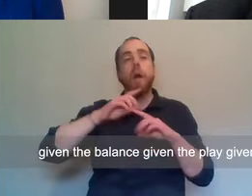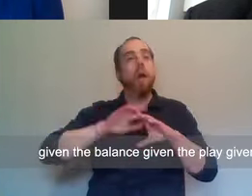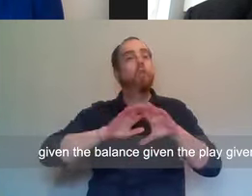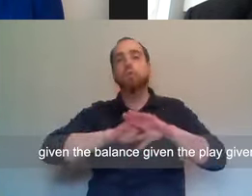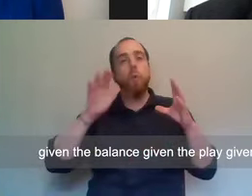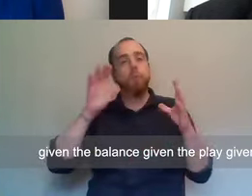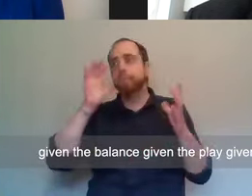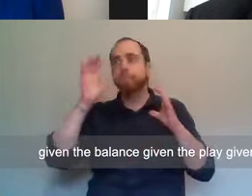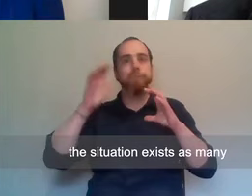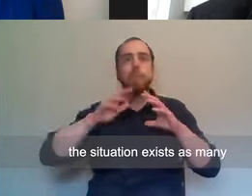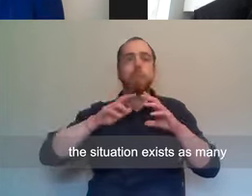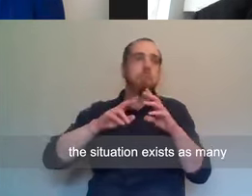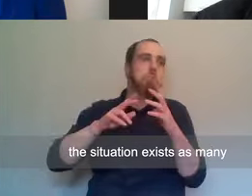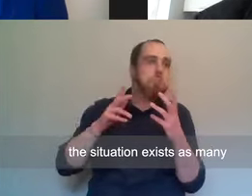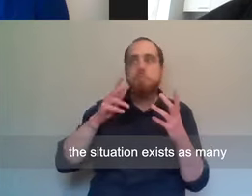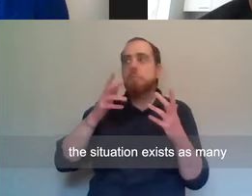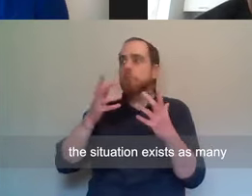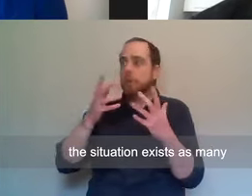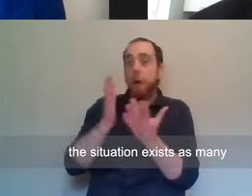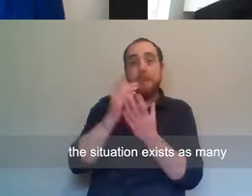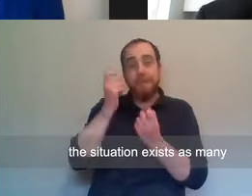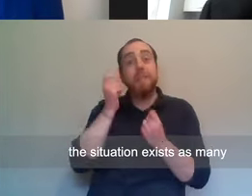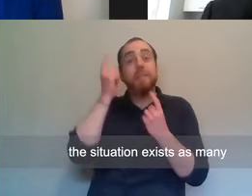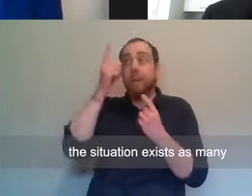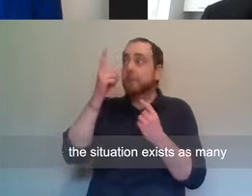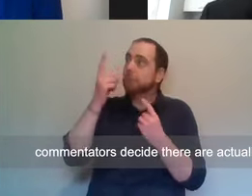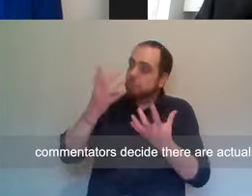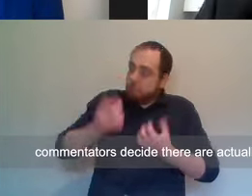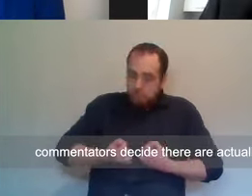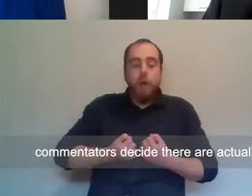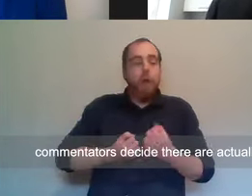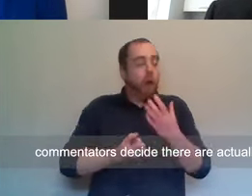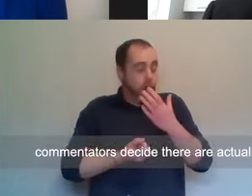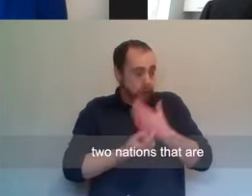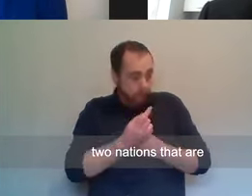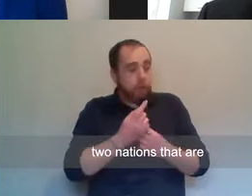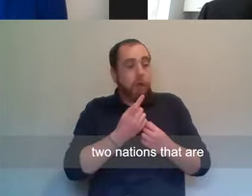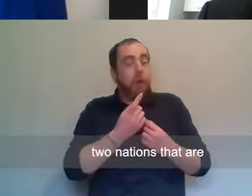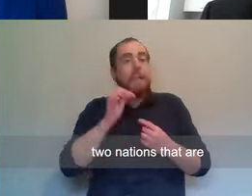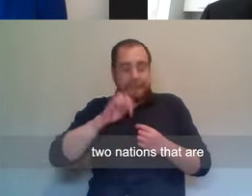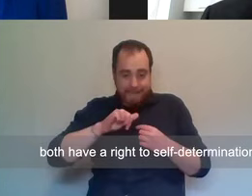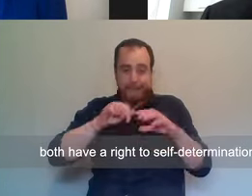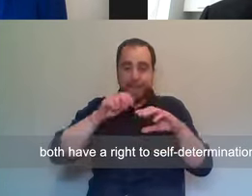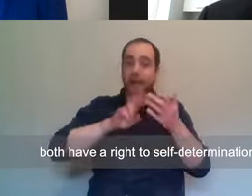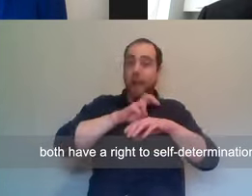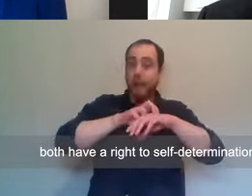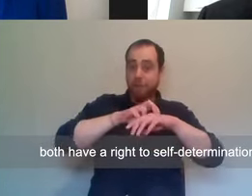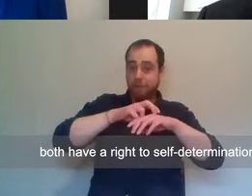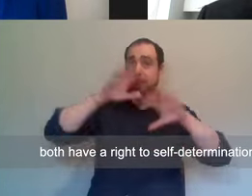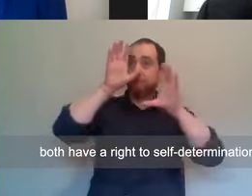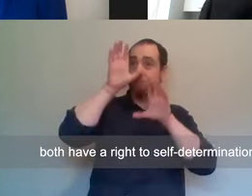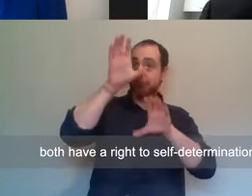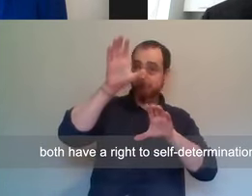the balance, given the play, given the situation exists, as many commentators decide there are actually two nations in Ireland, both have a right of self